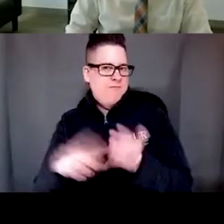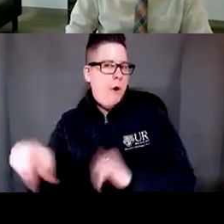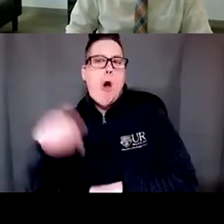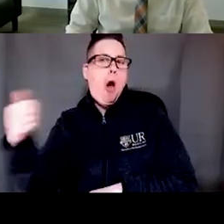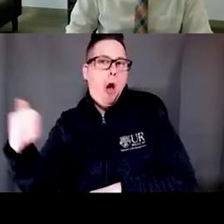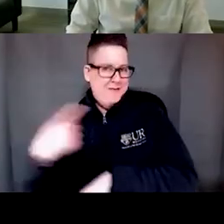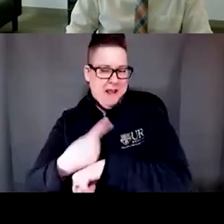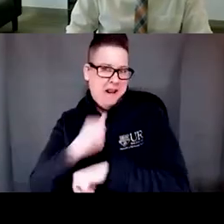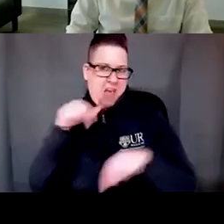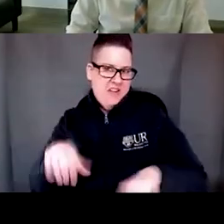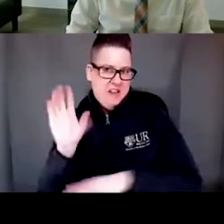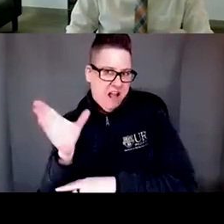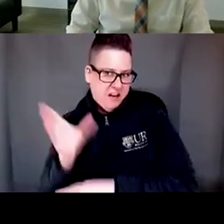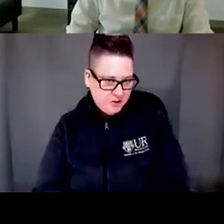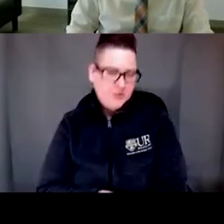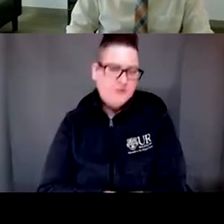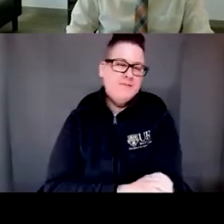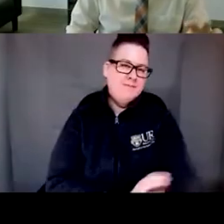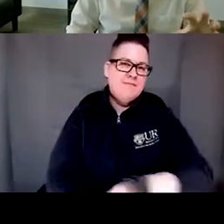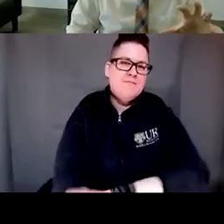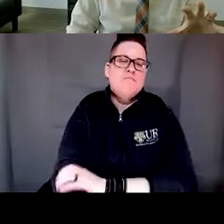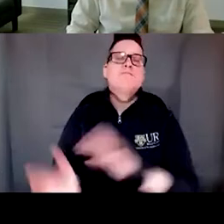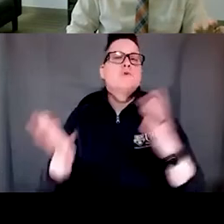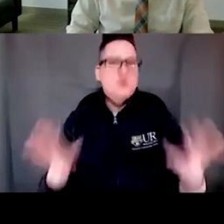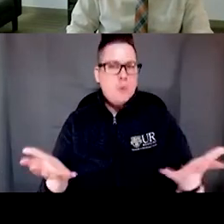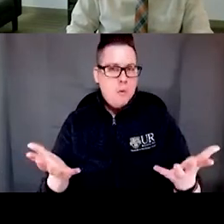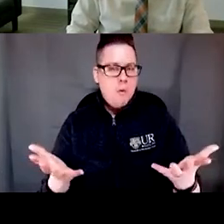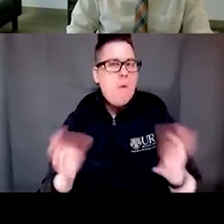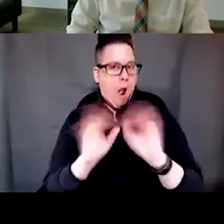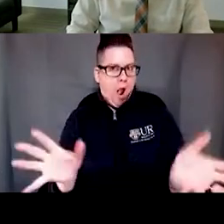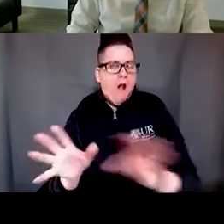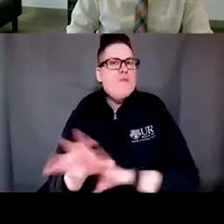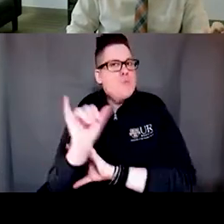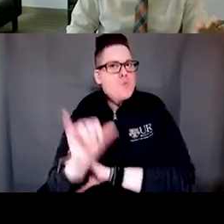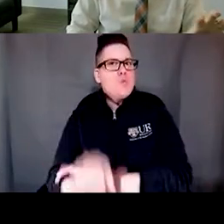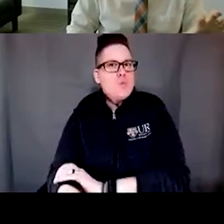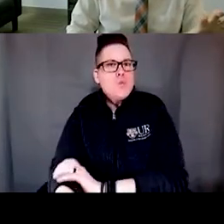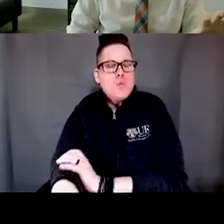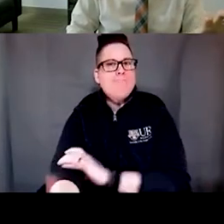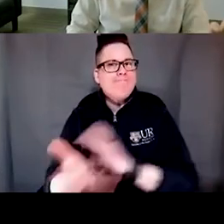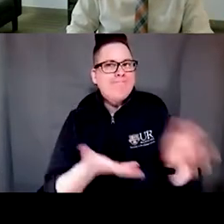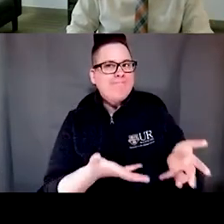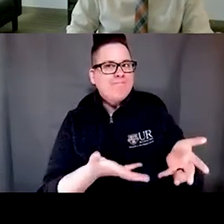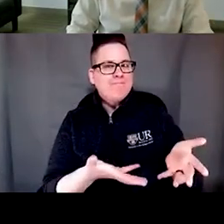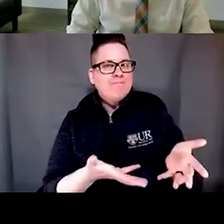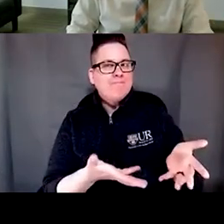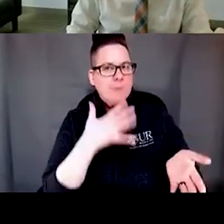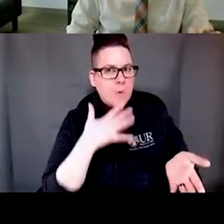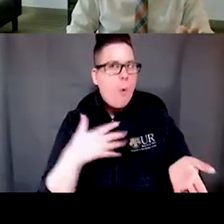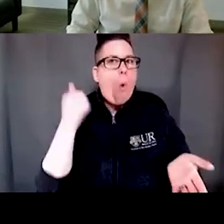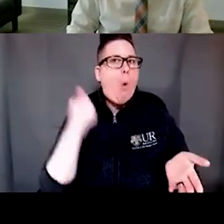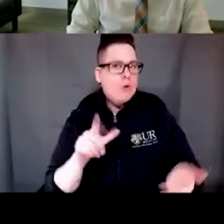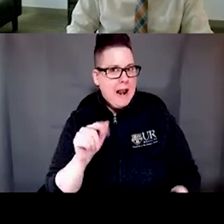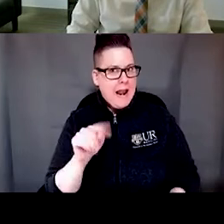So, you know, we've established that, okay, there is a clear need for older Latinos